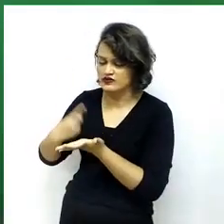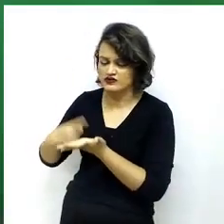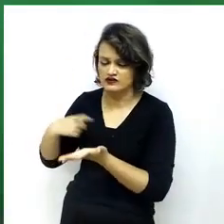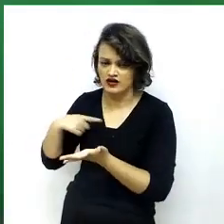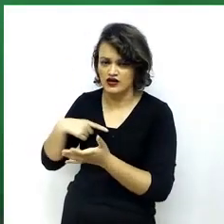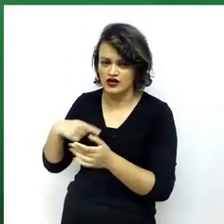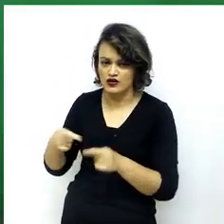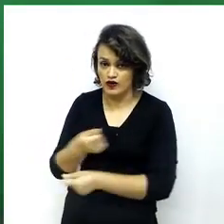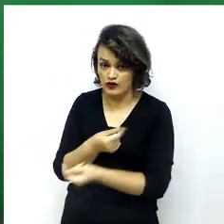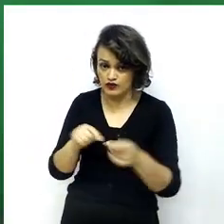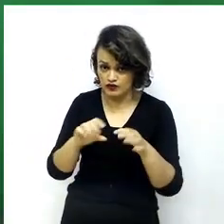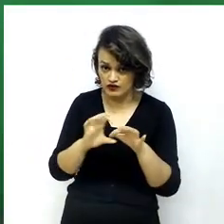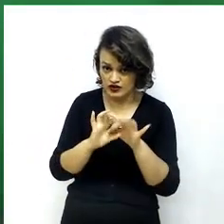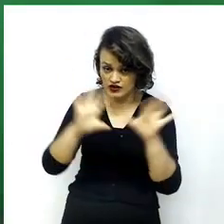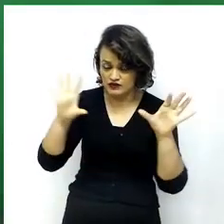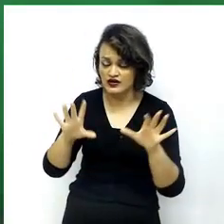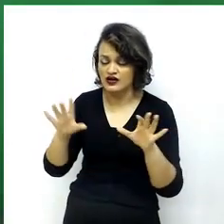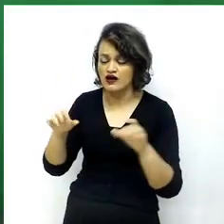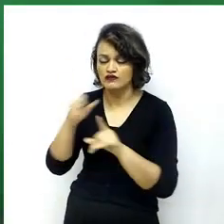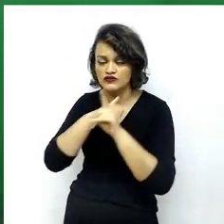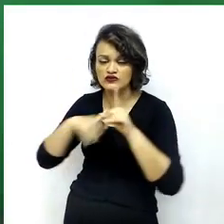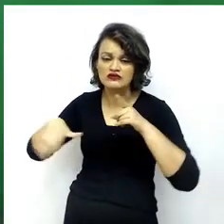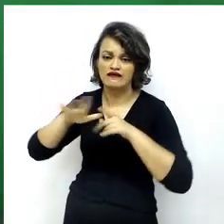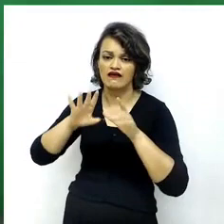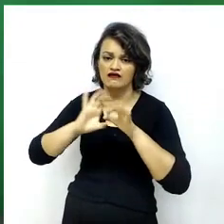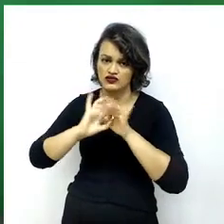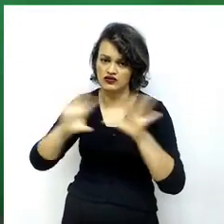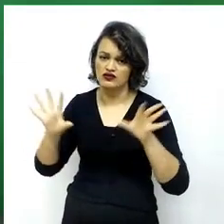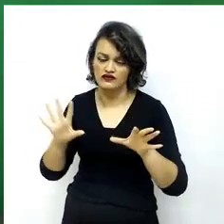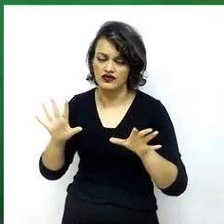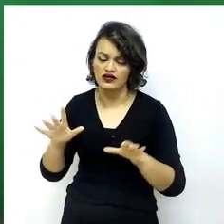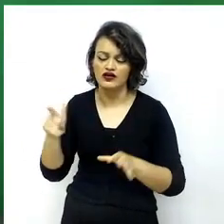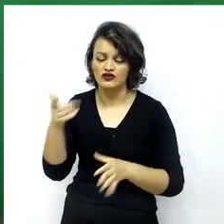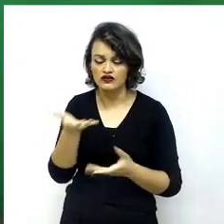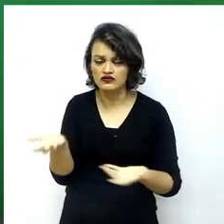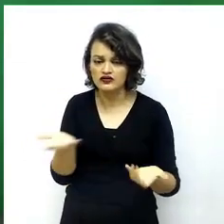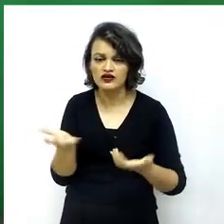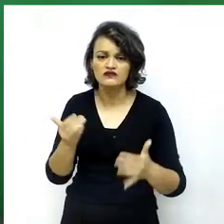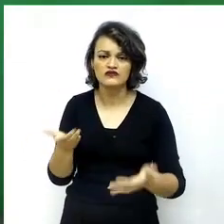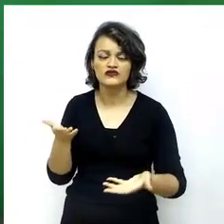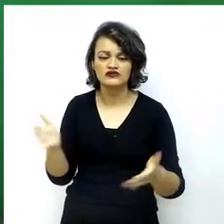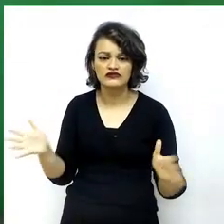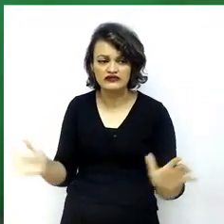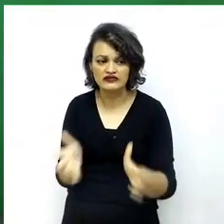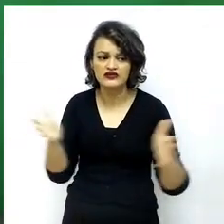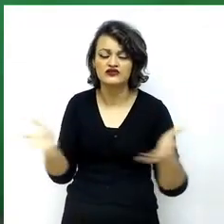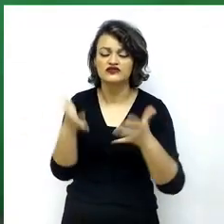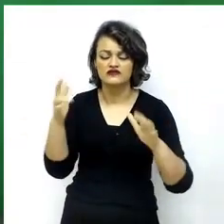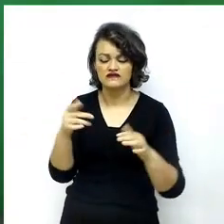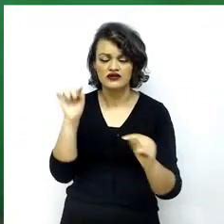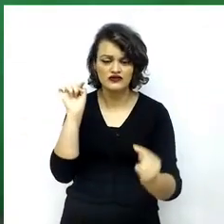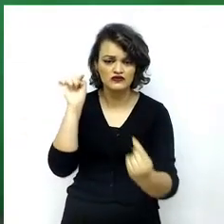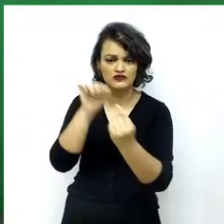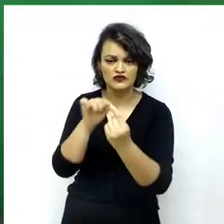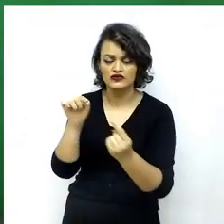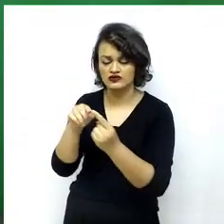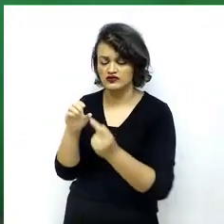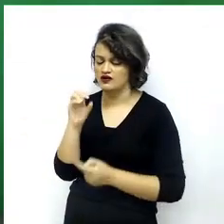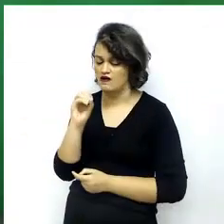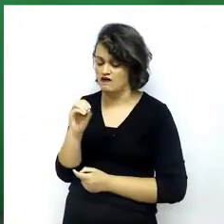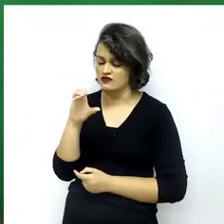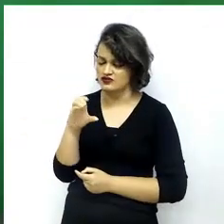liberal but with the society free. We want to promote these ideas in the OECD.